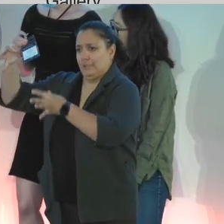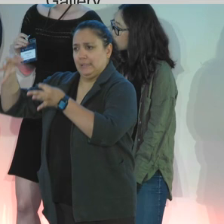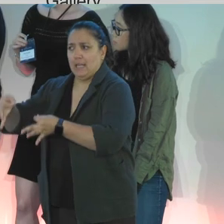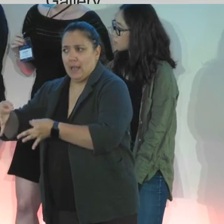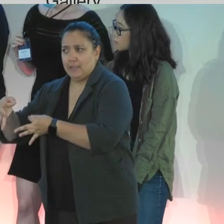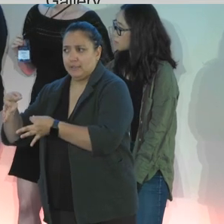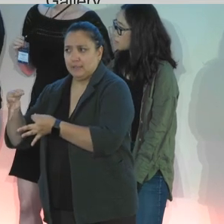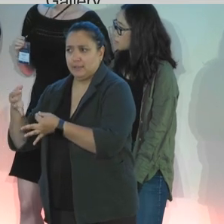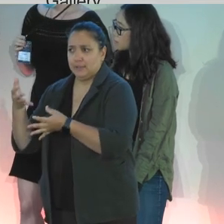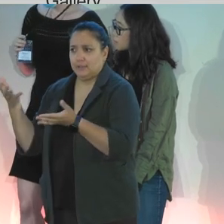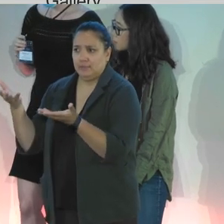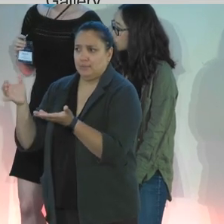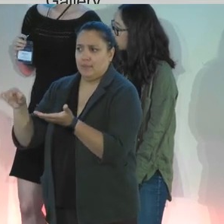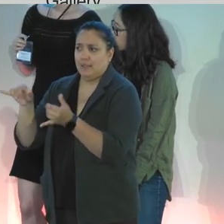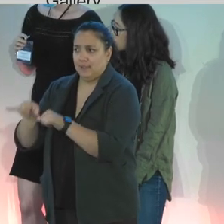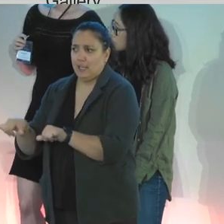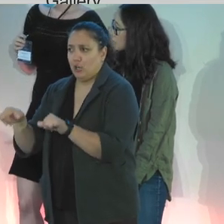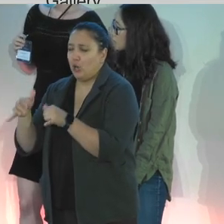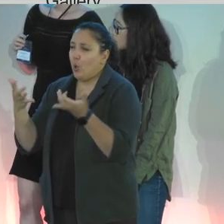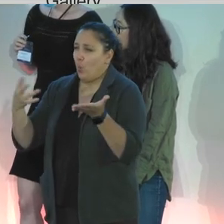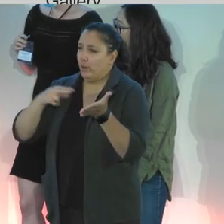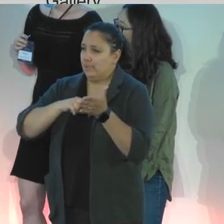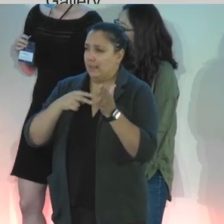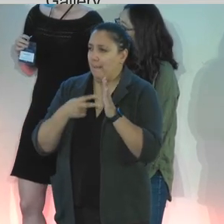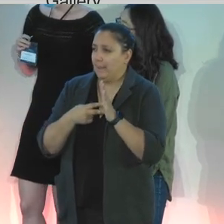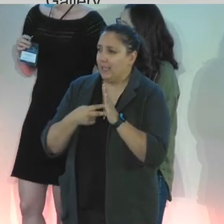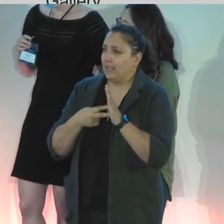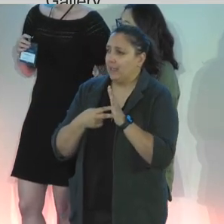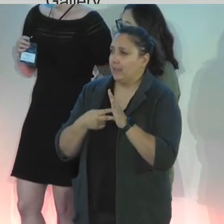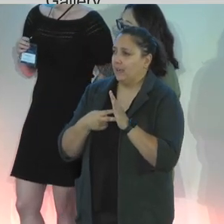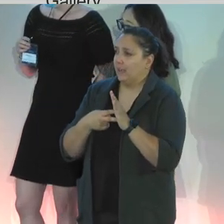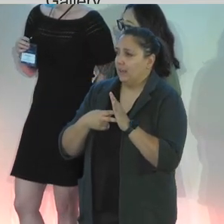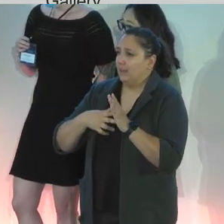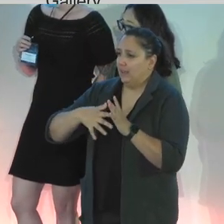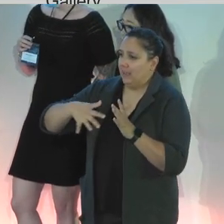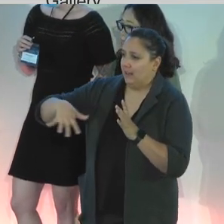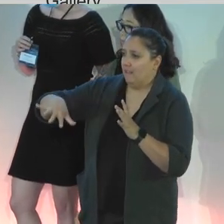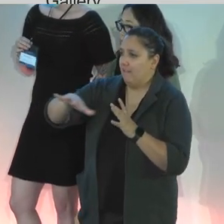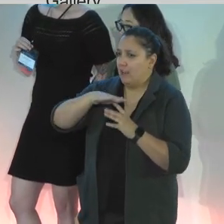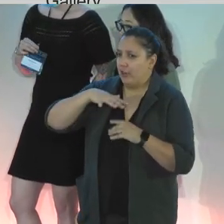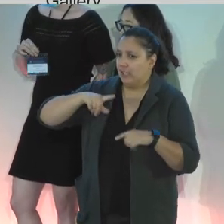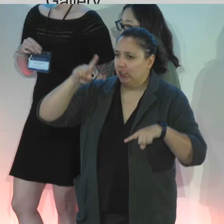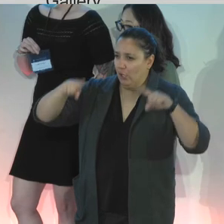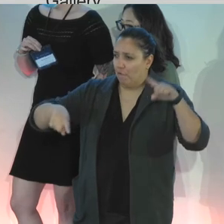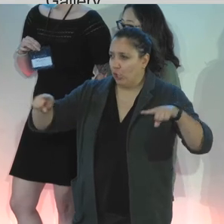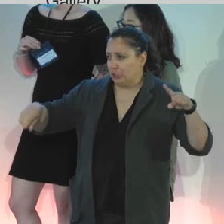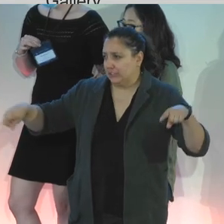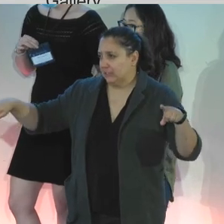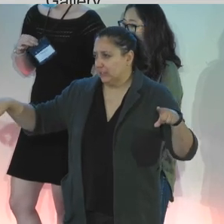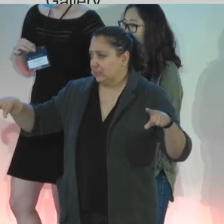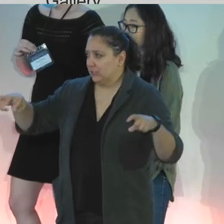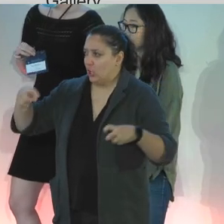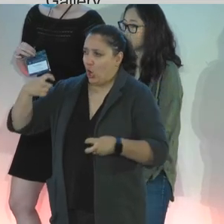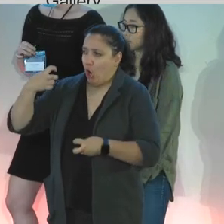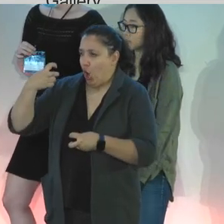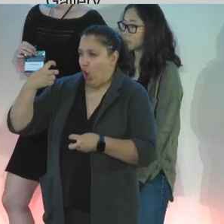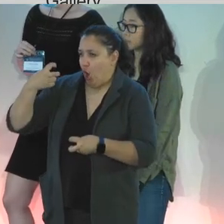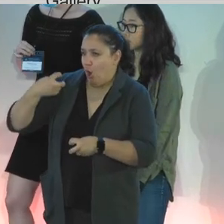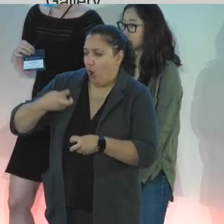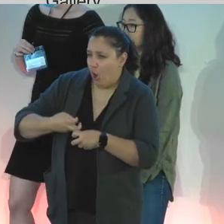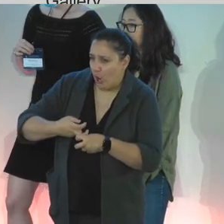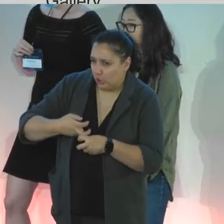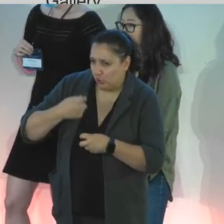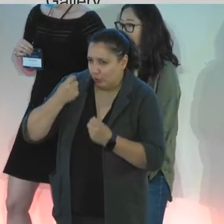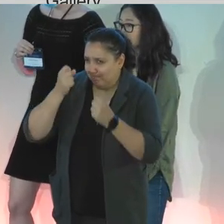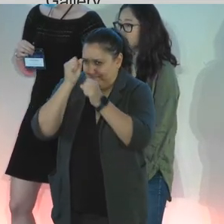what would they actually mean in a very diverse, kind of a hard-to-pin-down forum